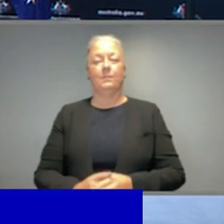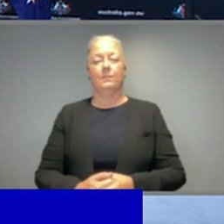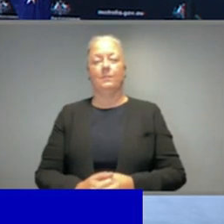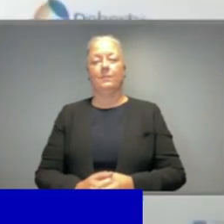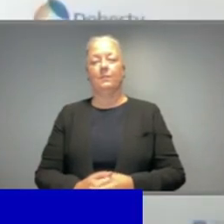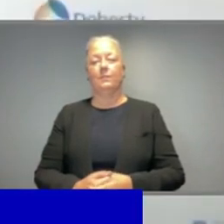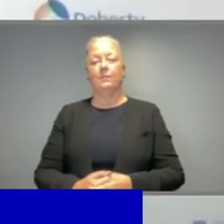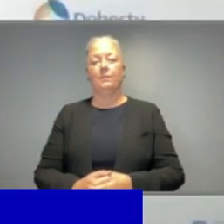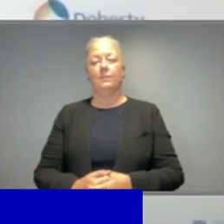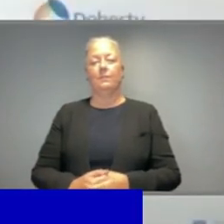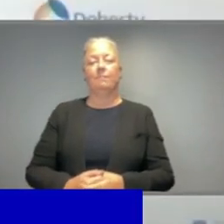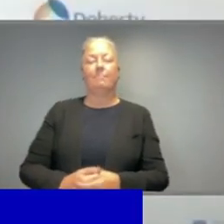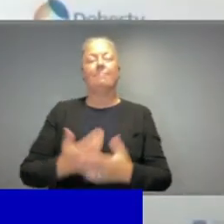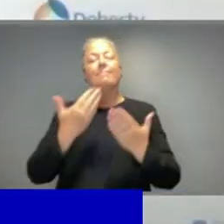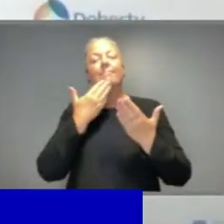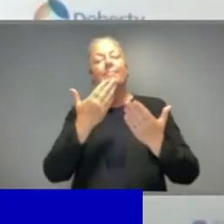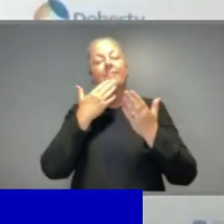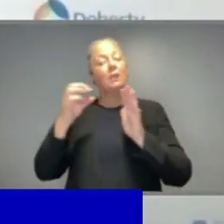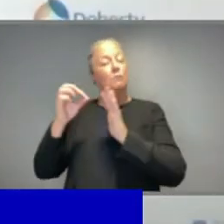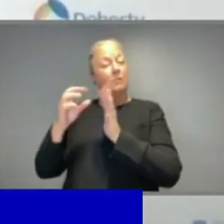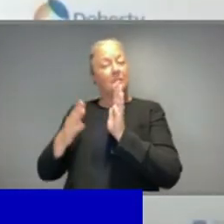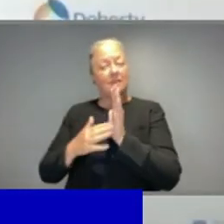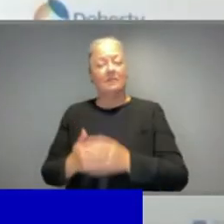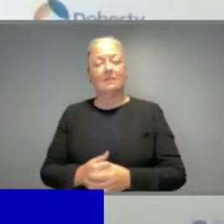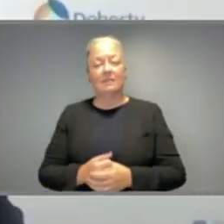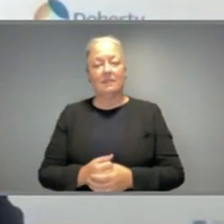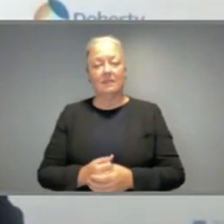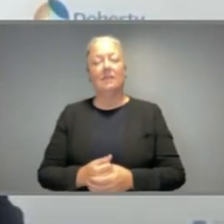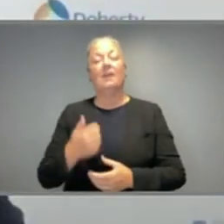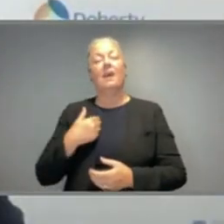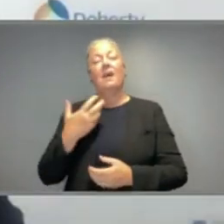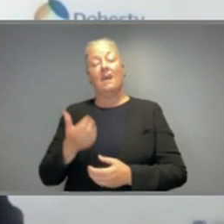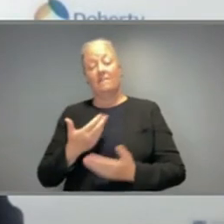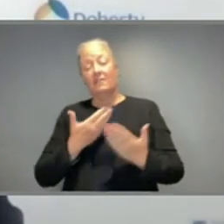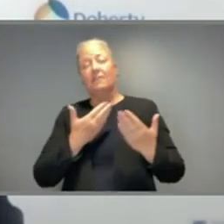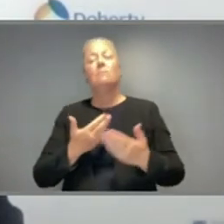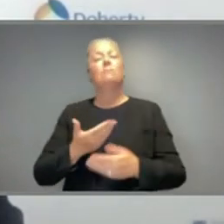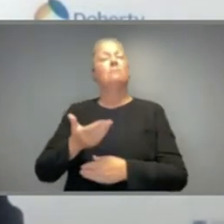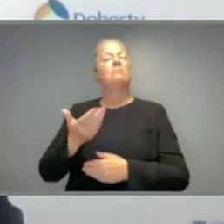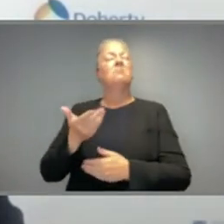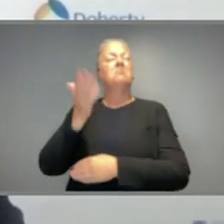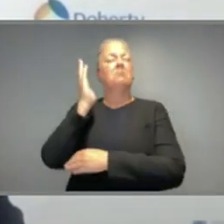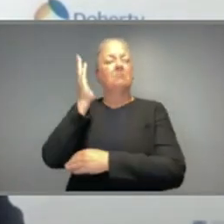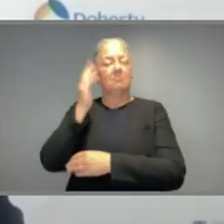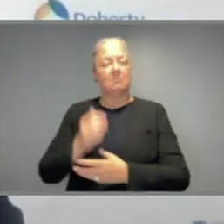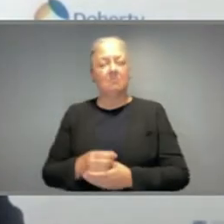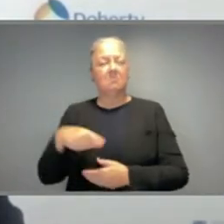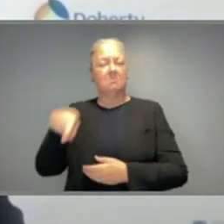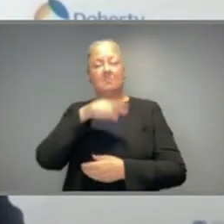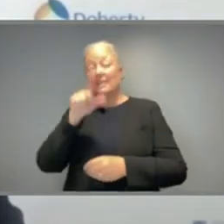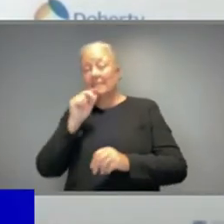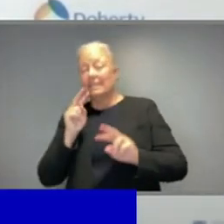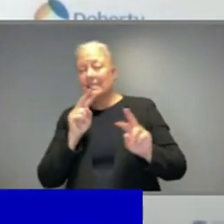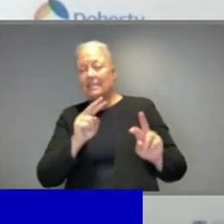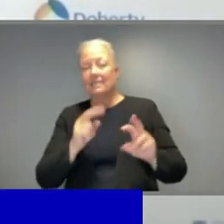Thank you, Prime Minister. And there's a presentation that I believe will be on screen currently, which I have a copy of